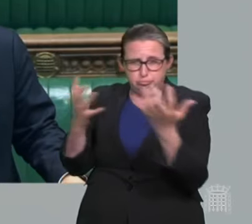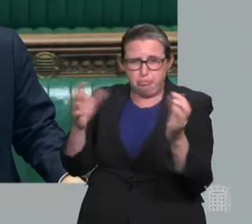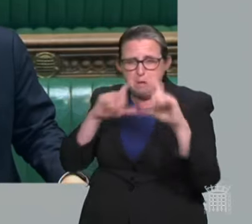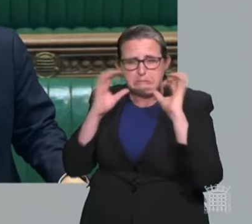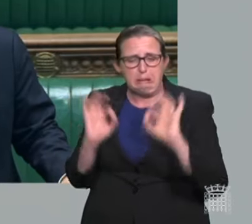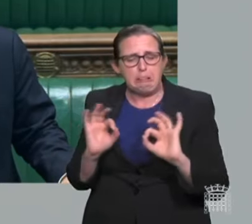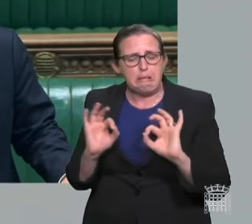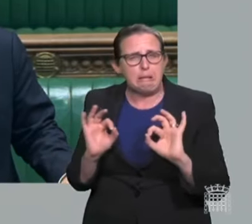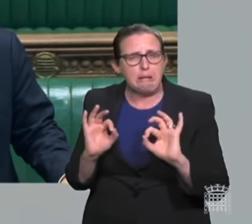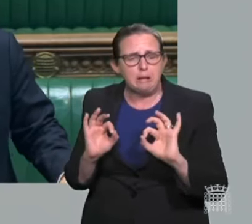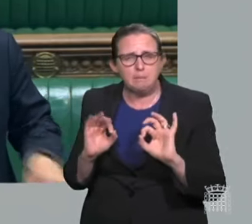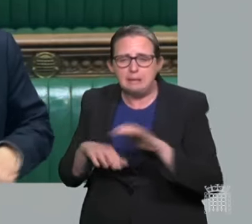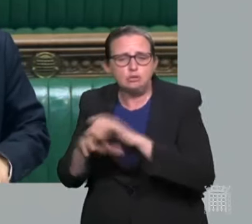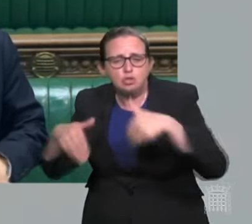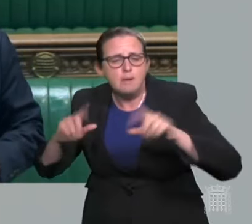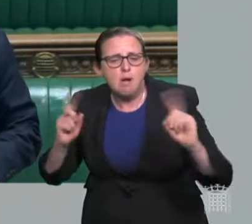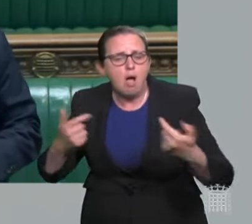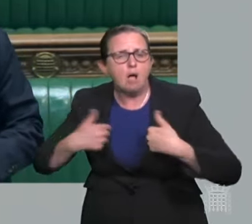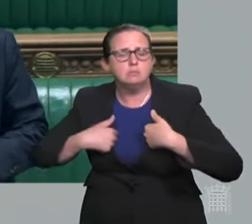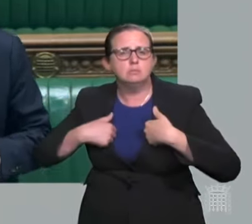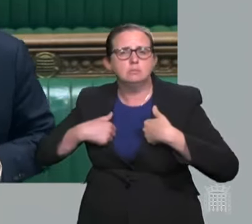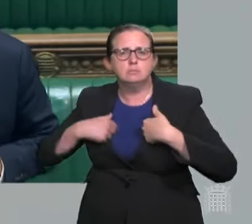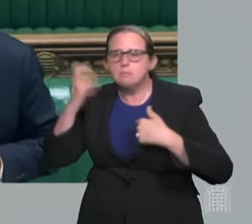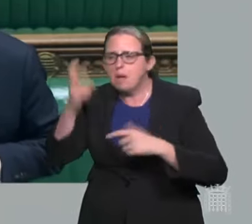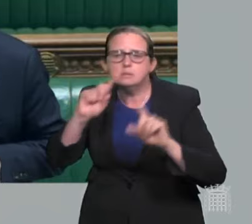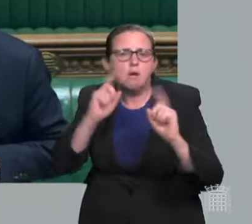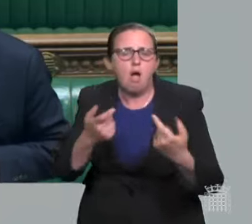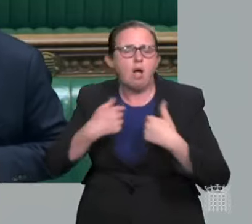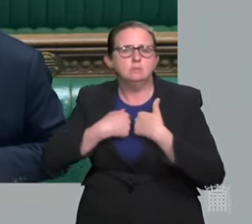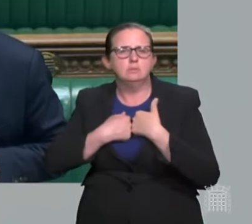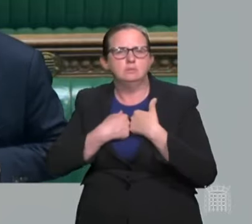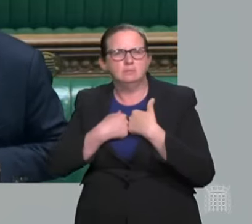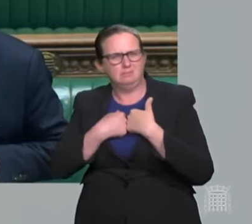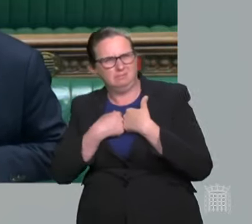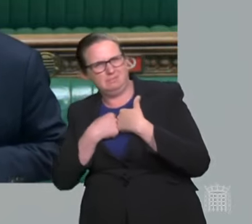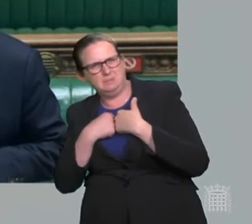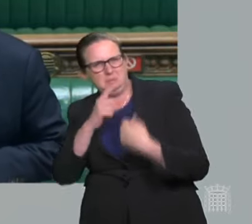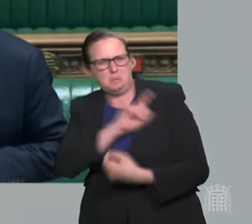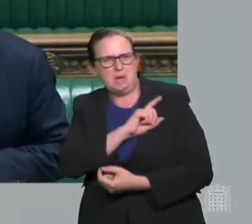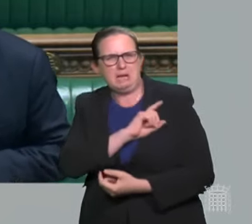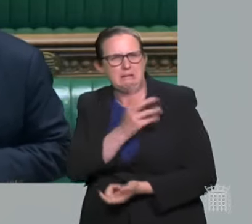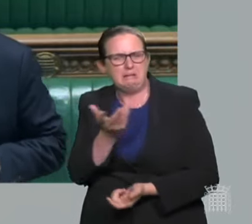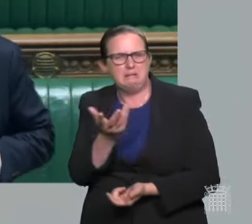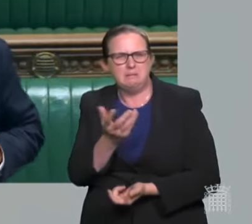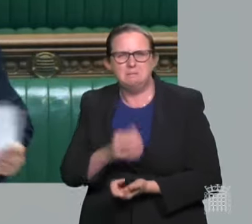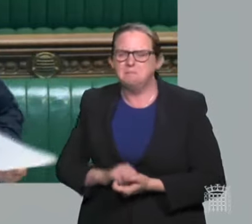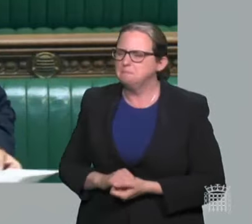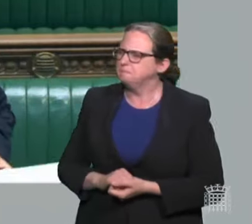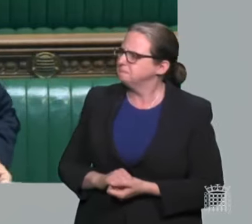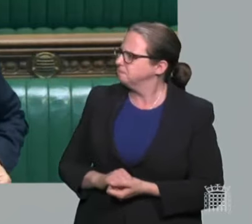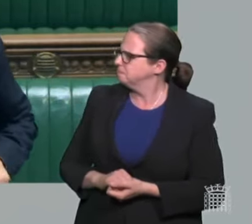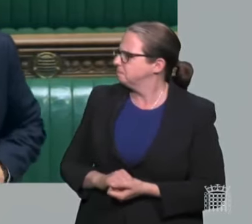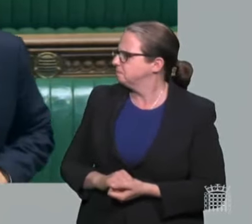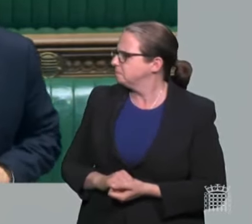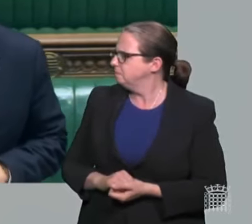because he's abandoned the mask mandate? That's no definition of freedom I recognise. And who else suffers when masks are removed?